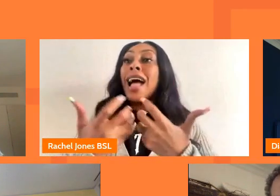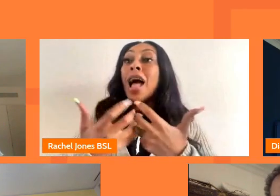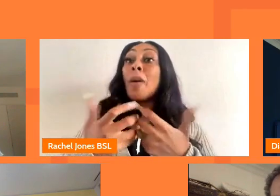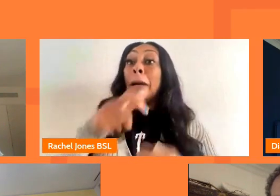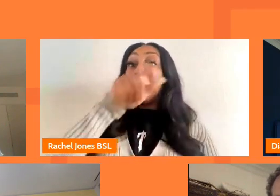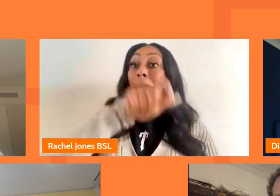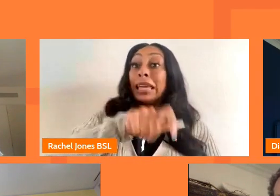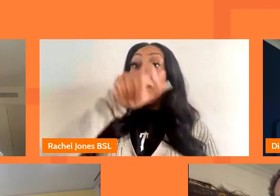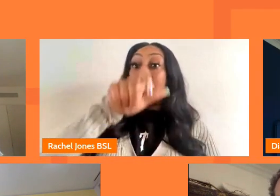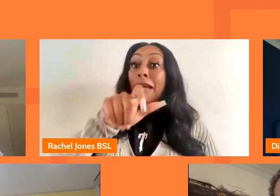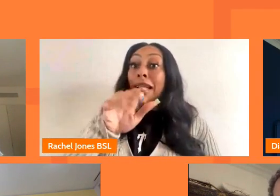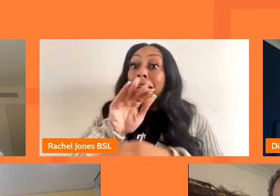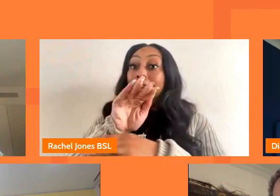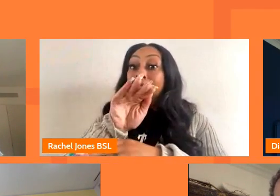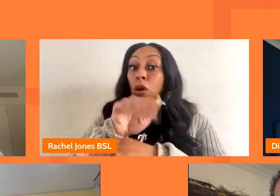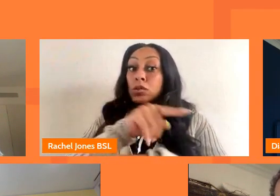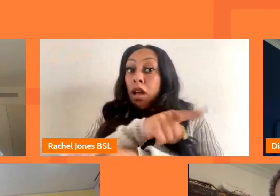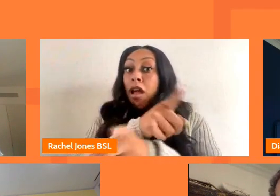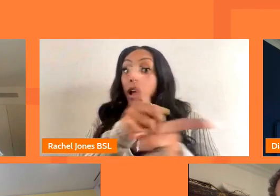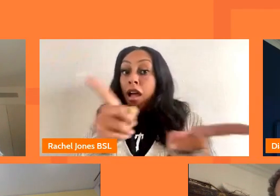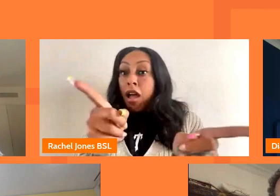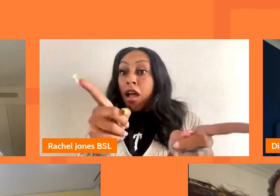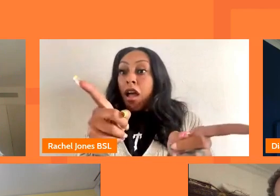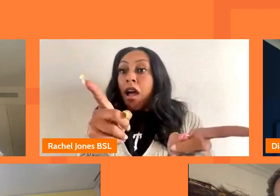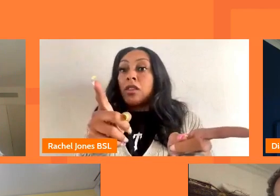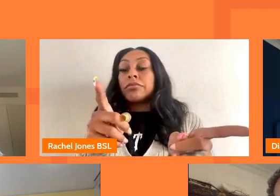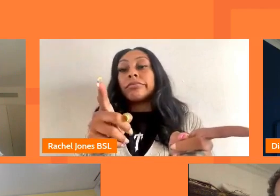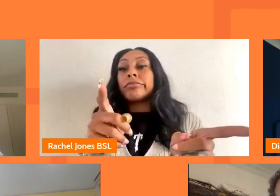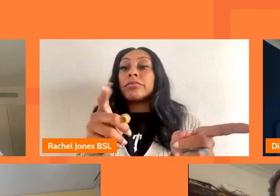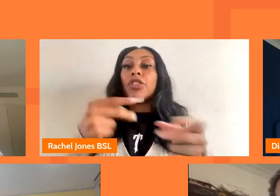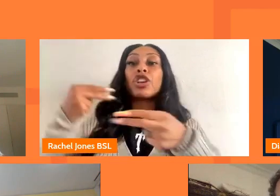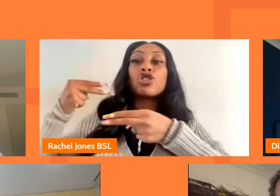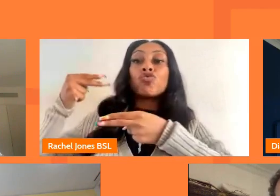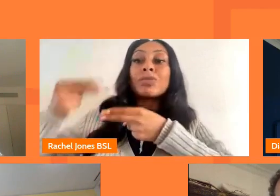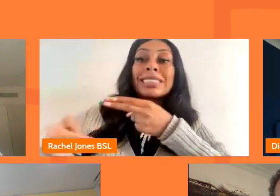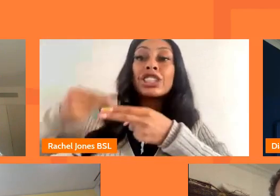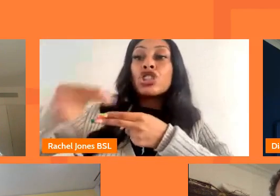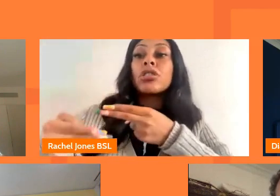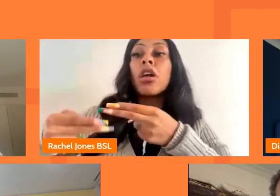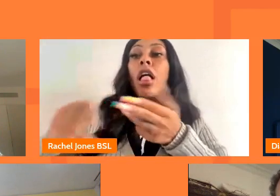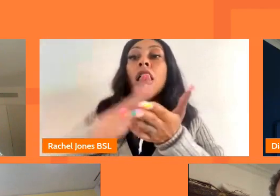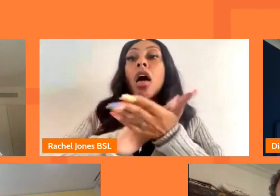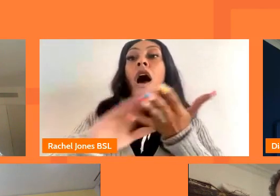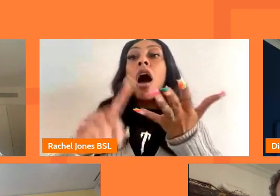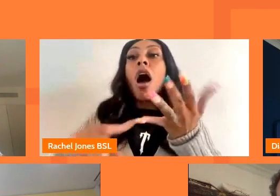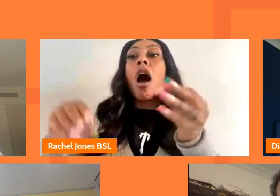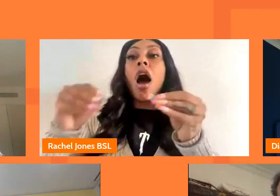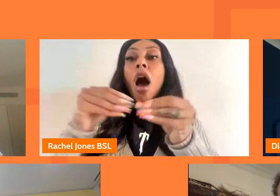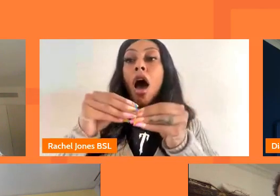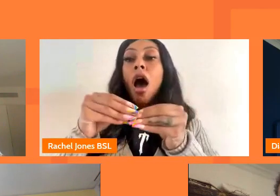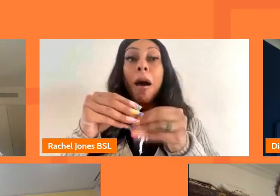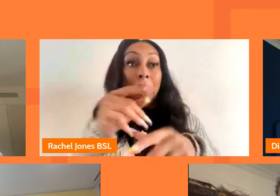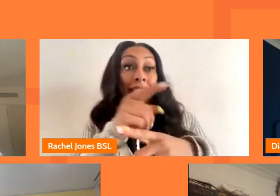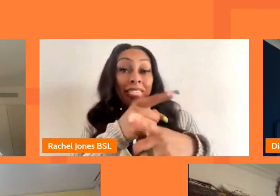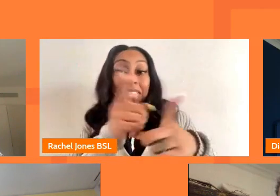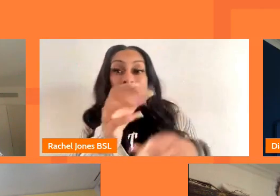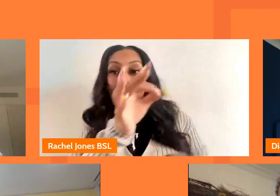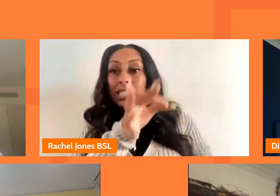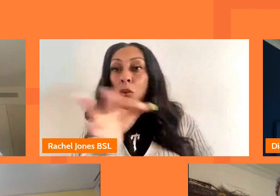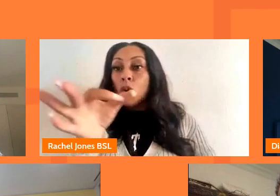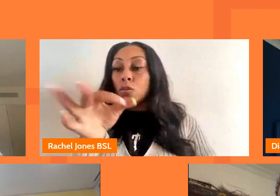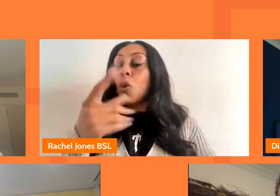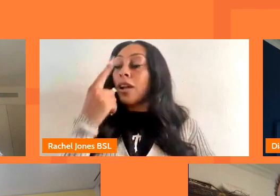outside of those um more traditional hubs those larger cities to make sure that they feel that they have the